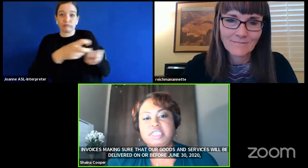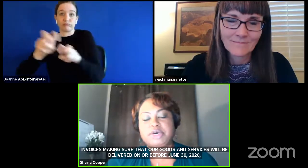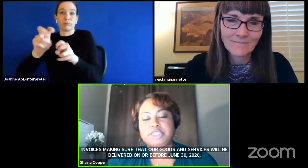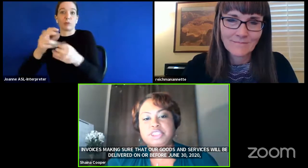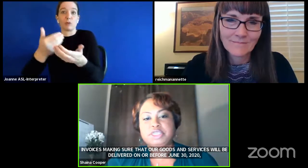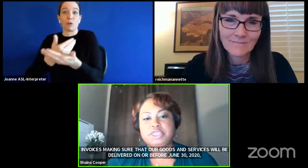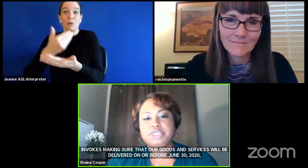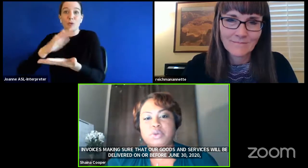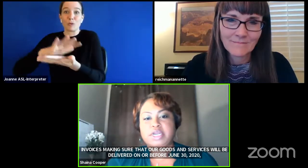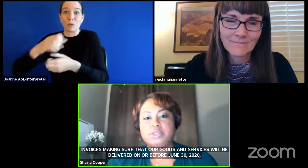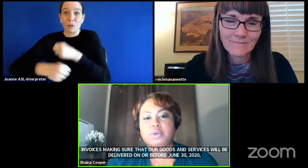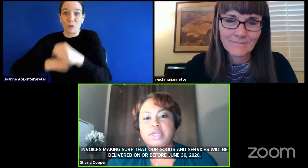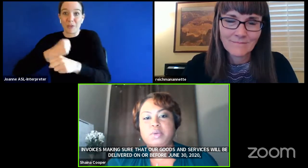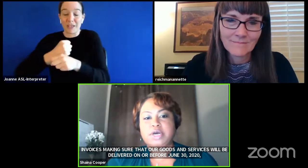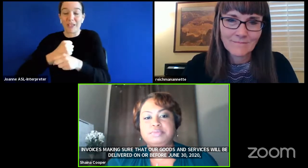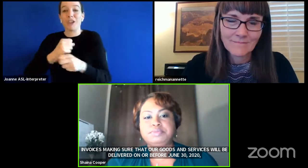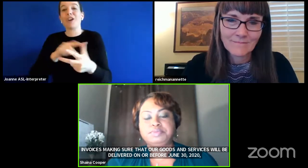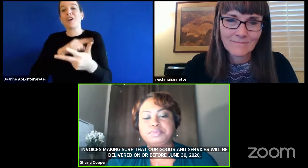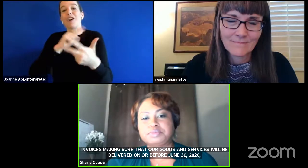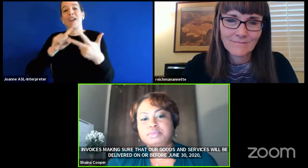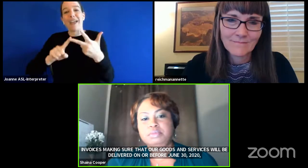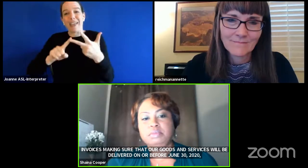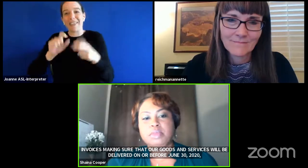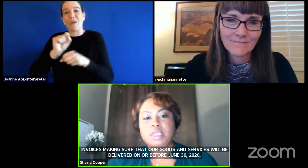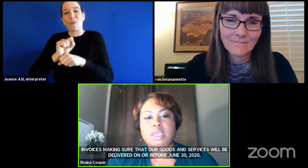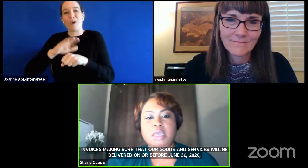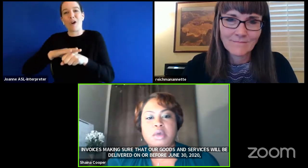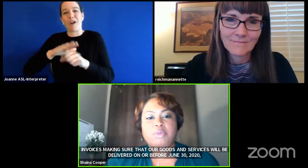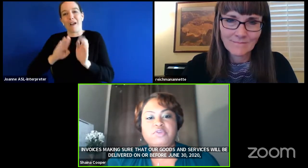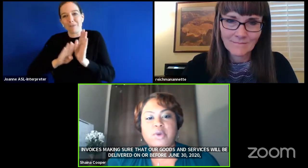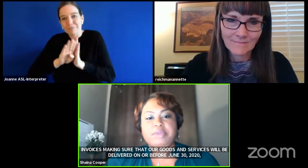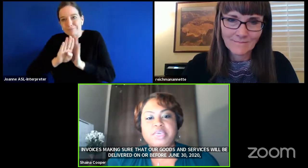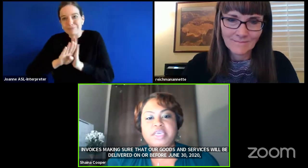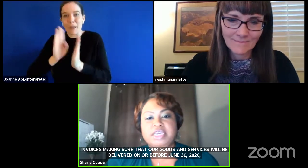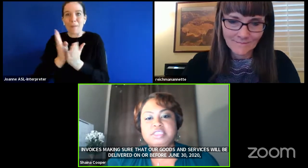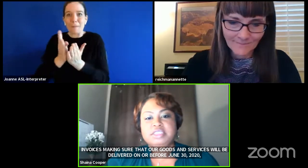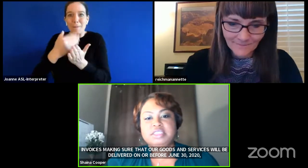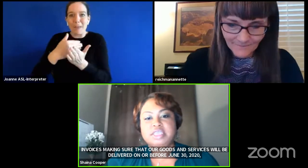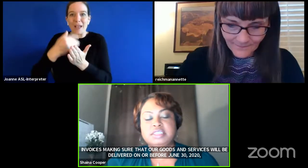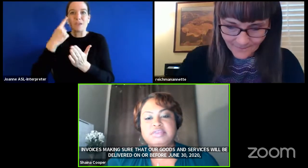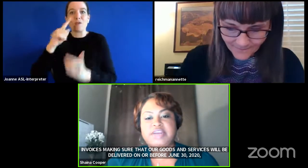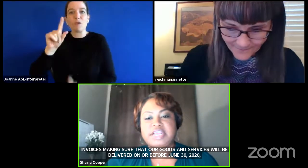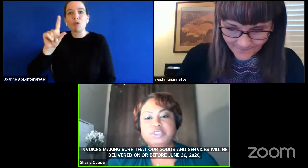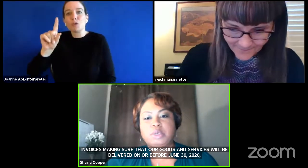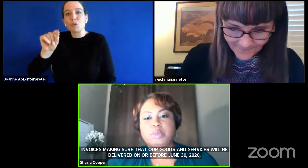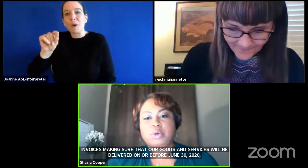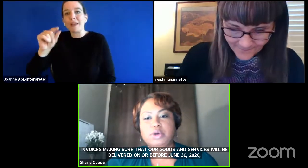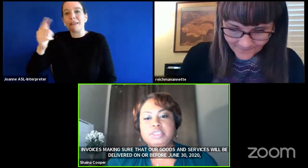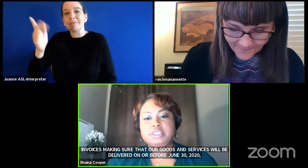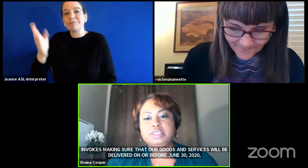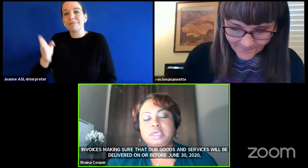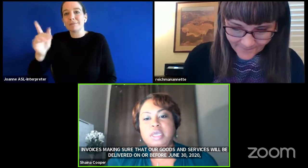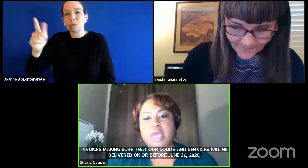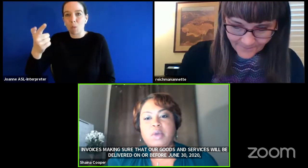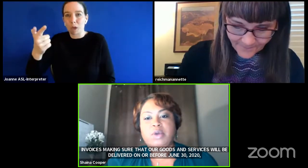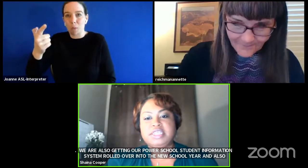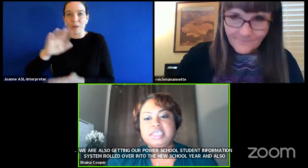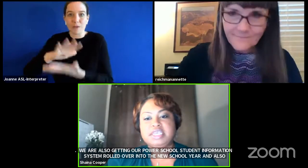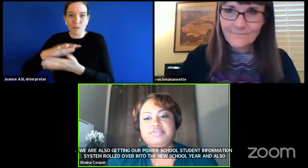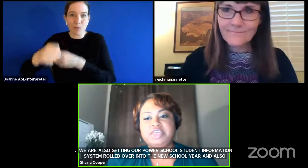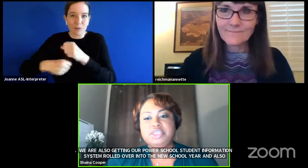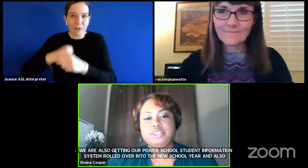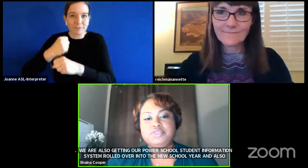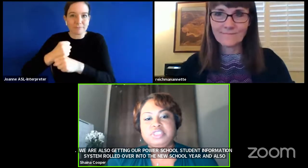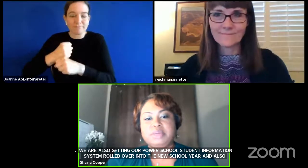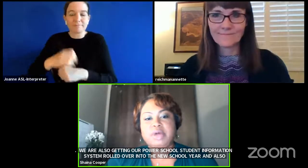on building the budget for 2021 before i begin to discuss the financial reports i